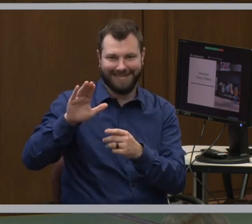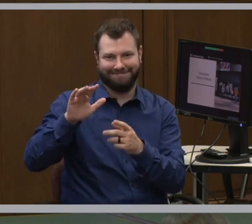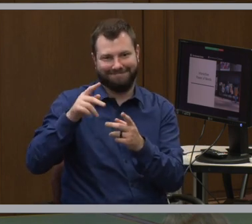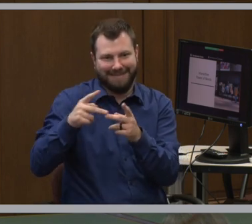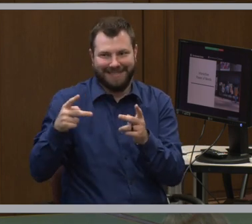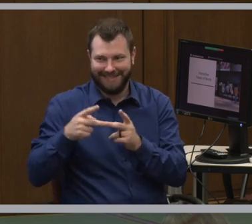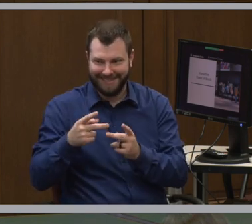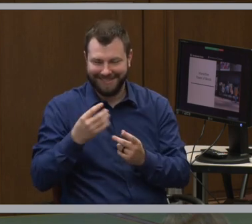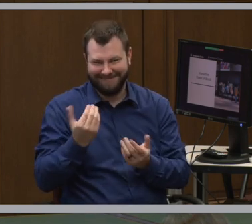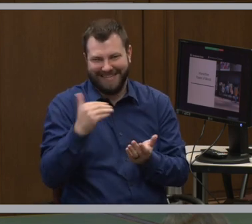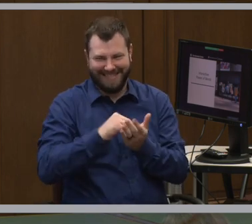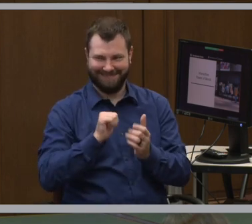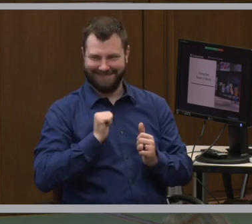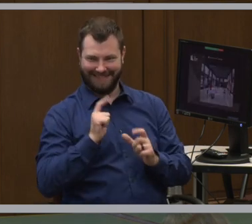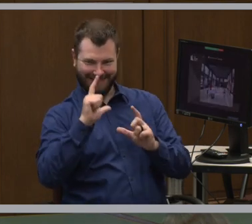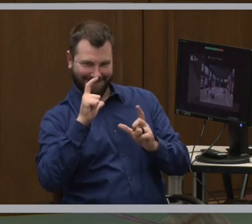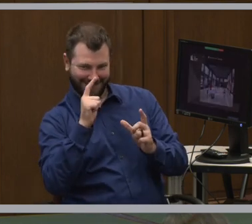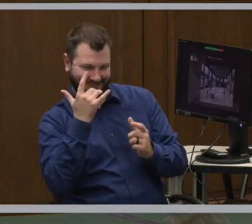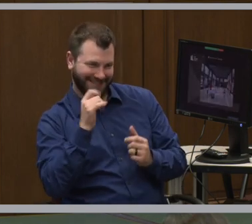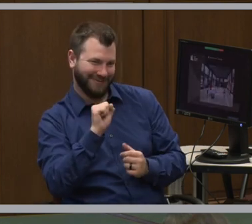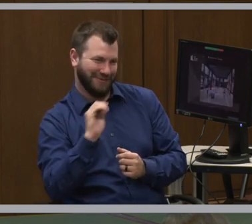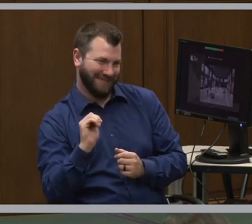moment, because we are in the social media age.